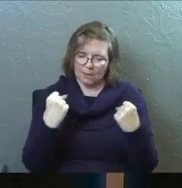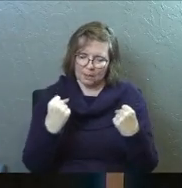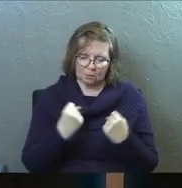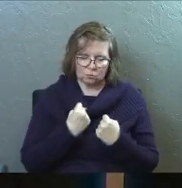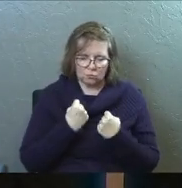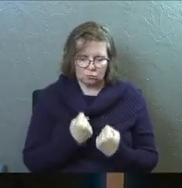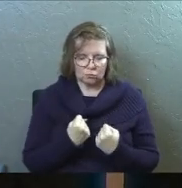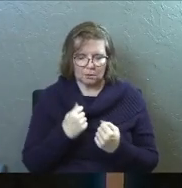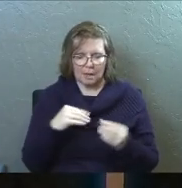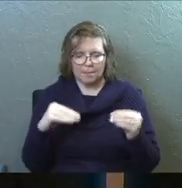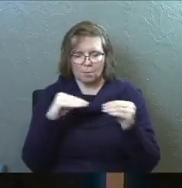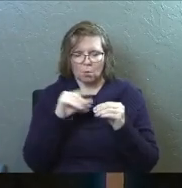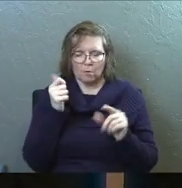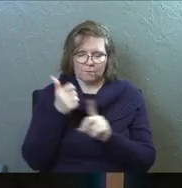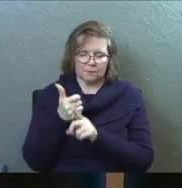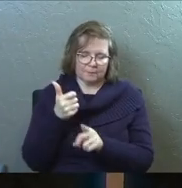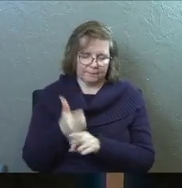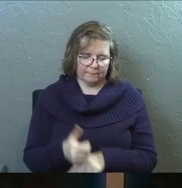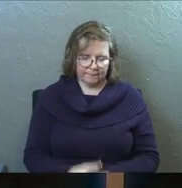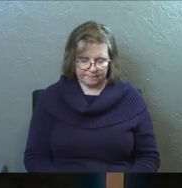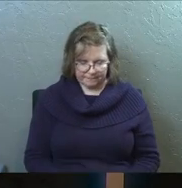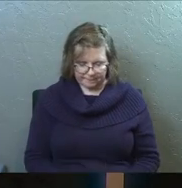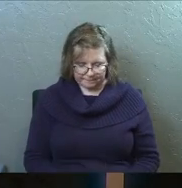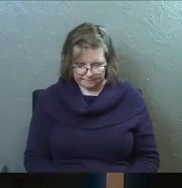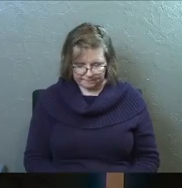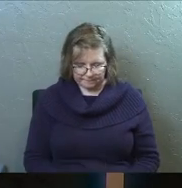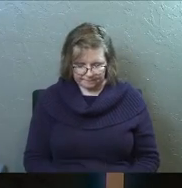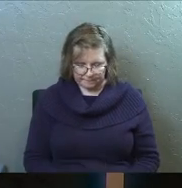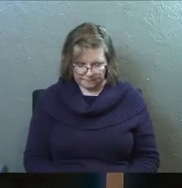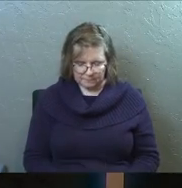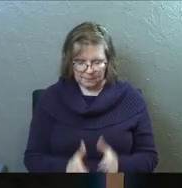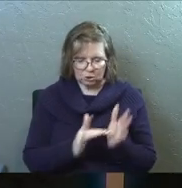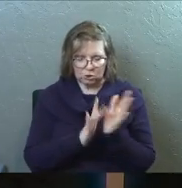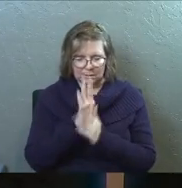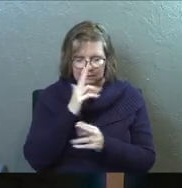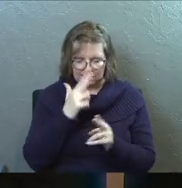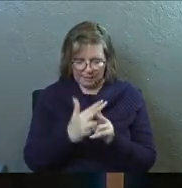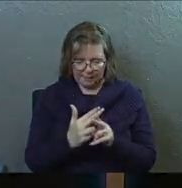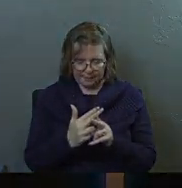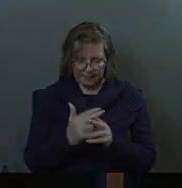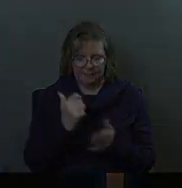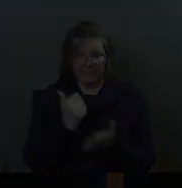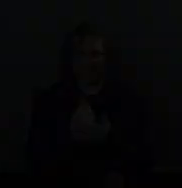Give us courage and give us more of yourself. We pray in Jesus' name. Amen.